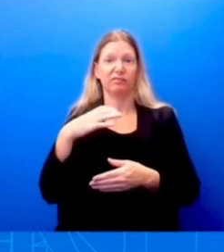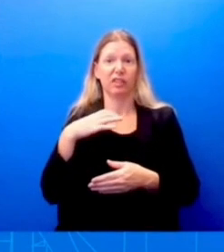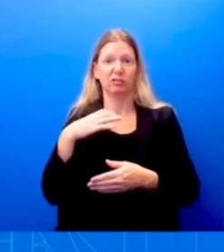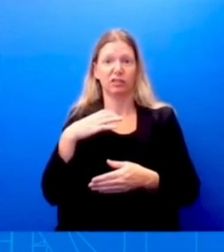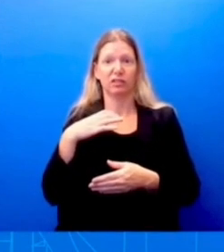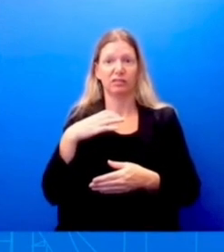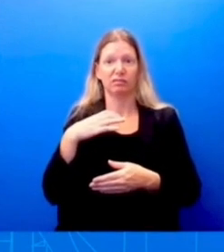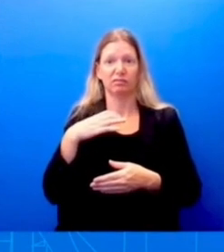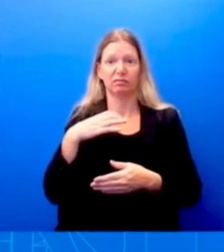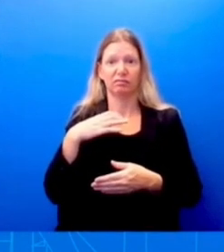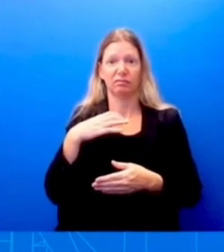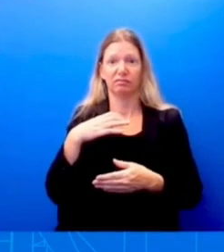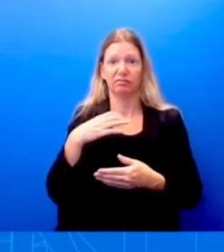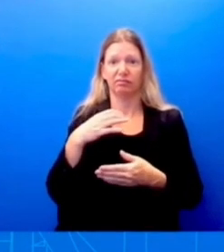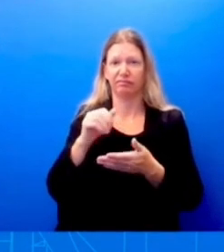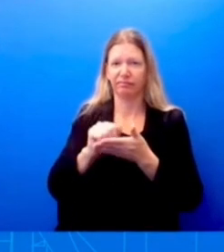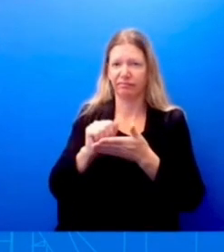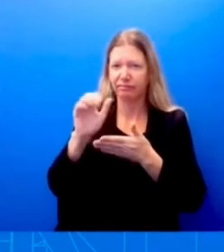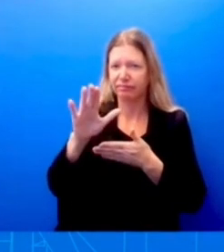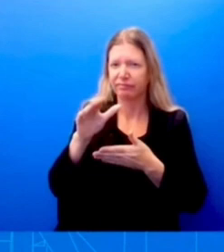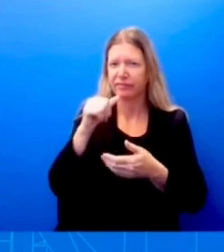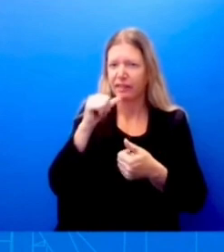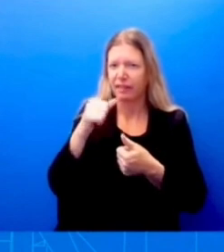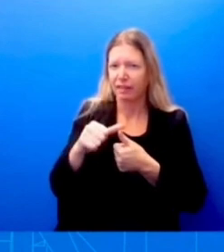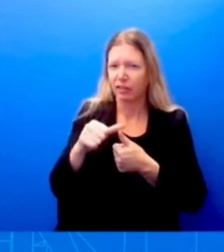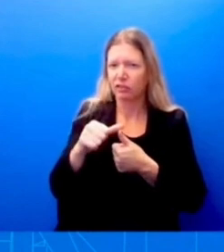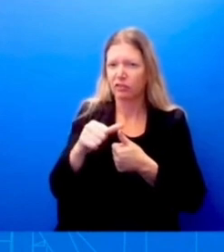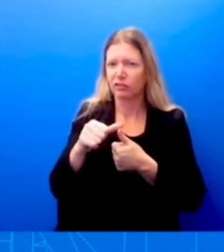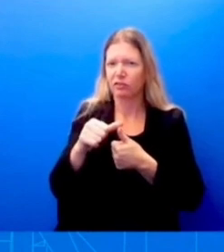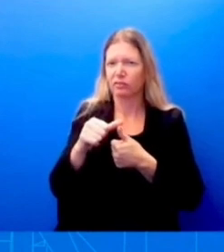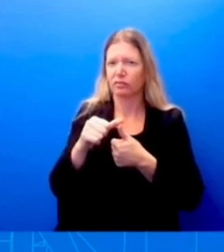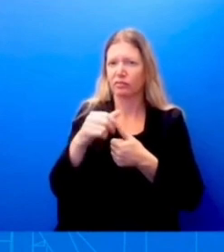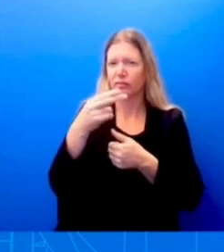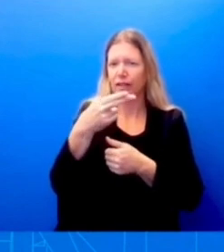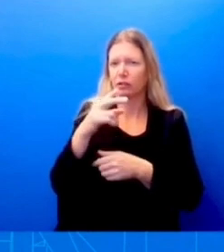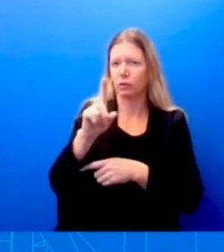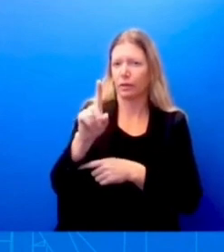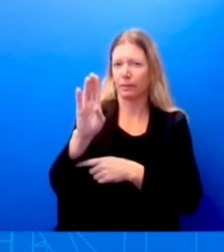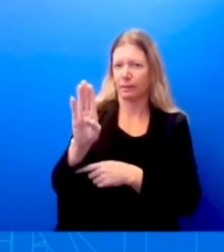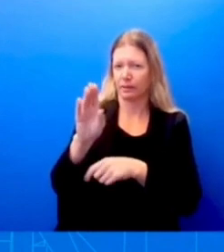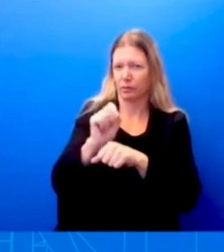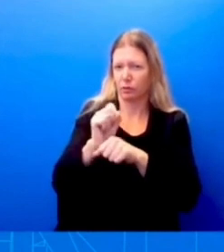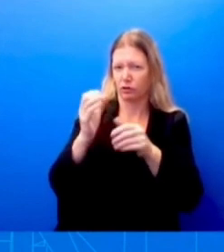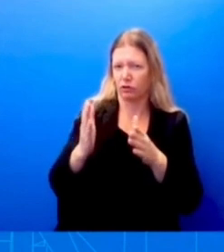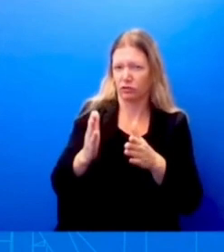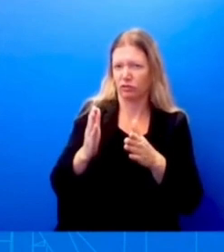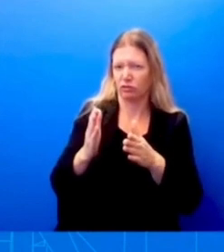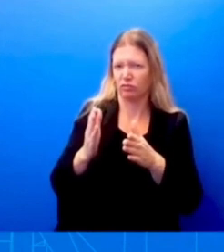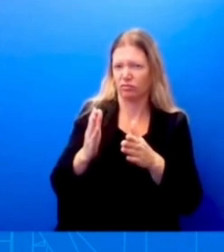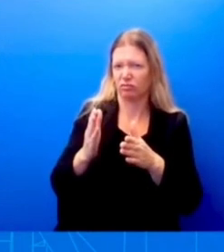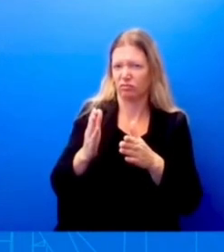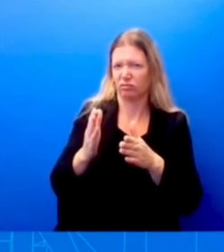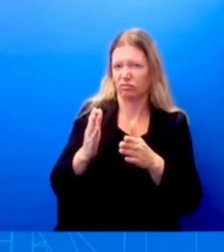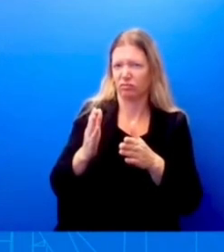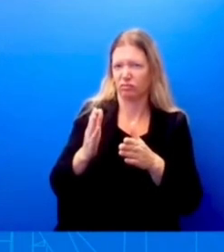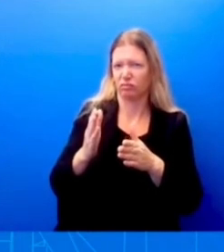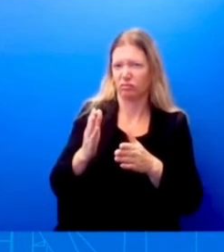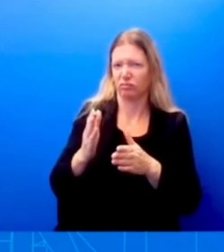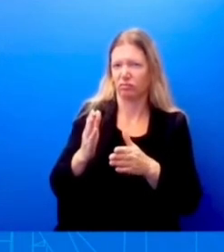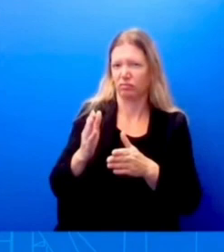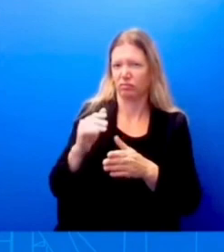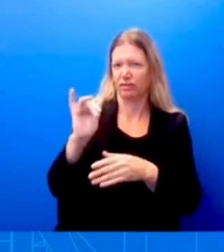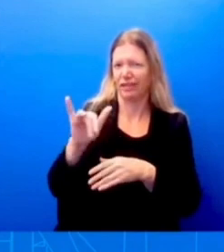asking for help with H-1B workers and the backlog. In light of concerns about Canada recruiting,